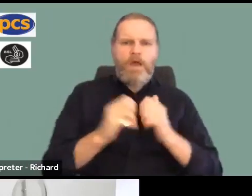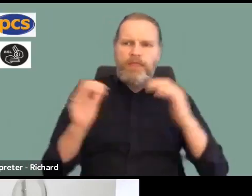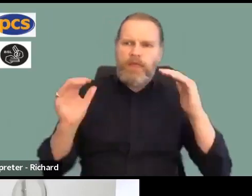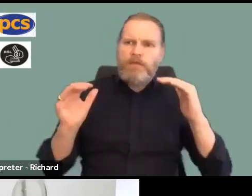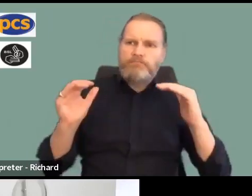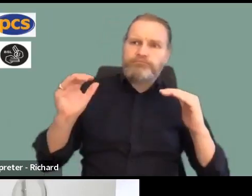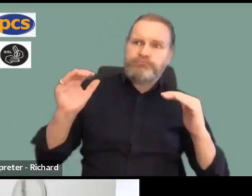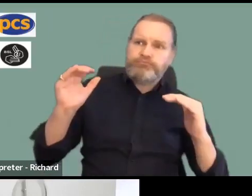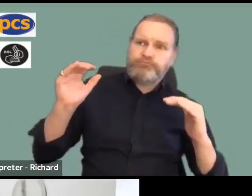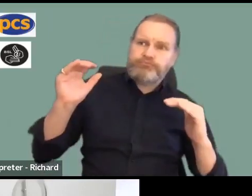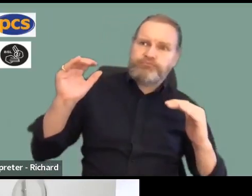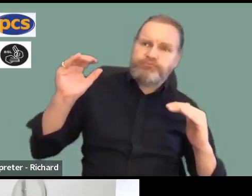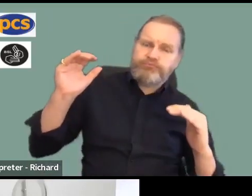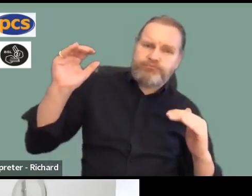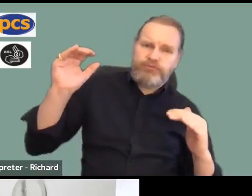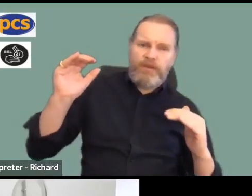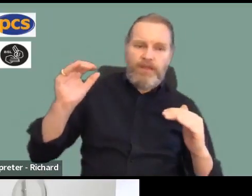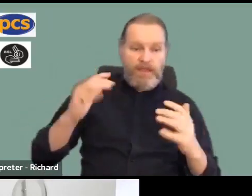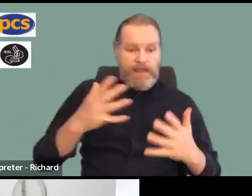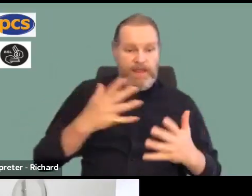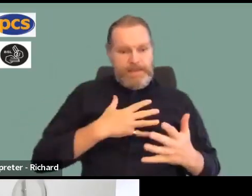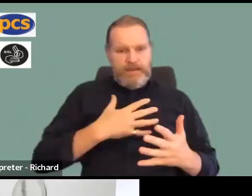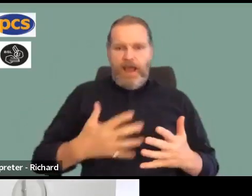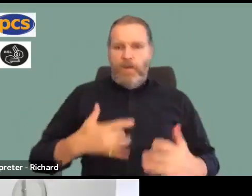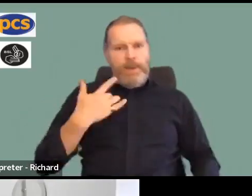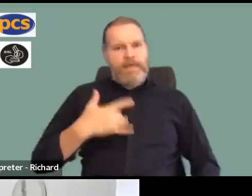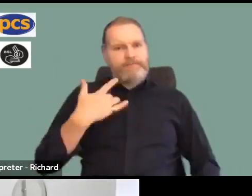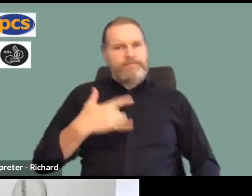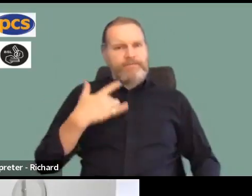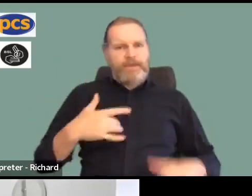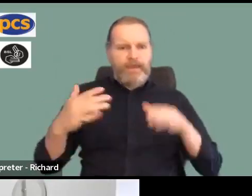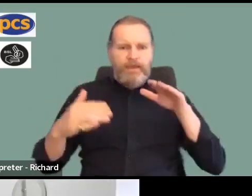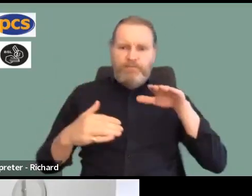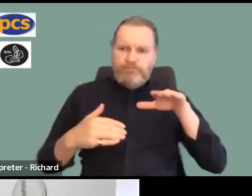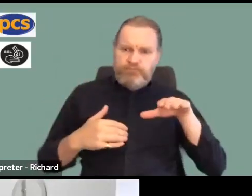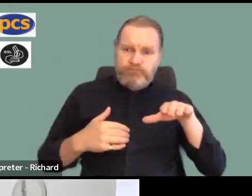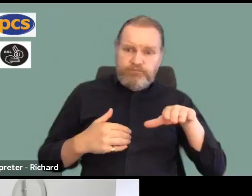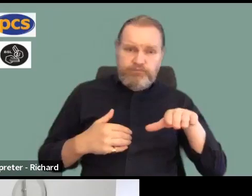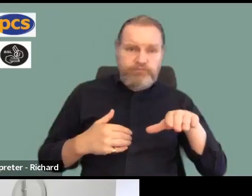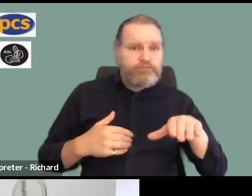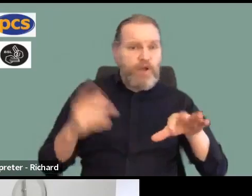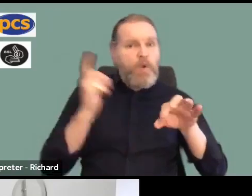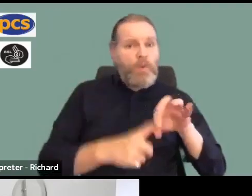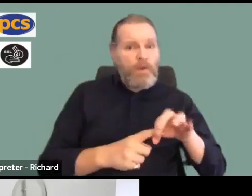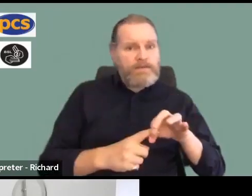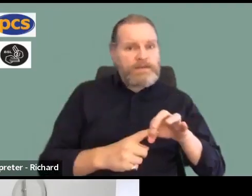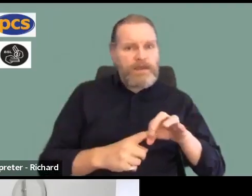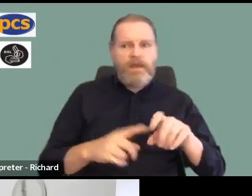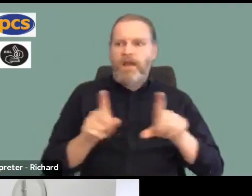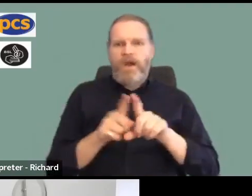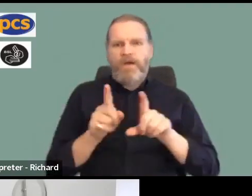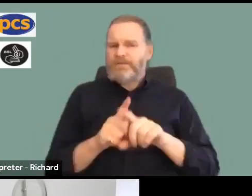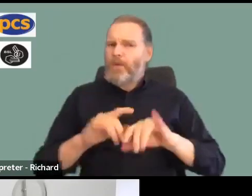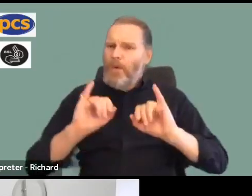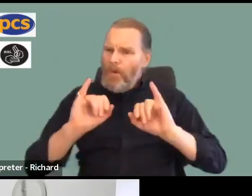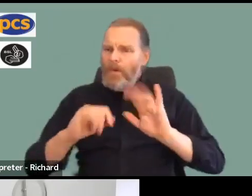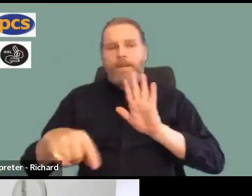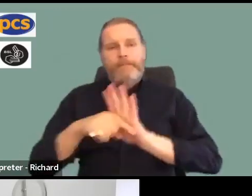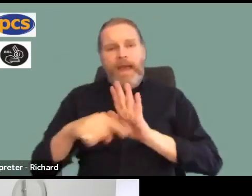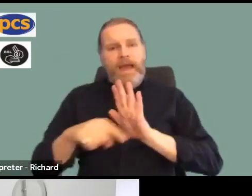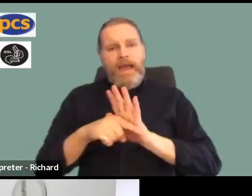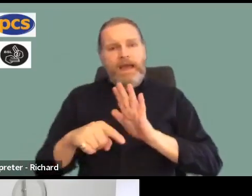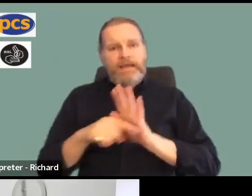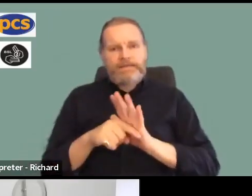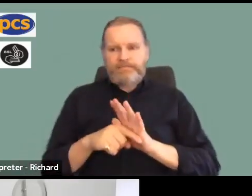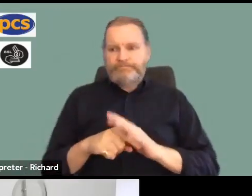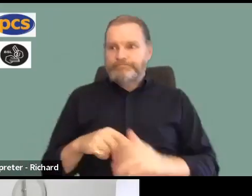business, we would not just see a huge cut in our cost of living, but potentially we would also see other huge detriments, including to the